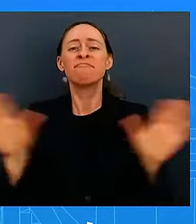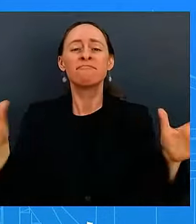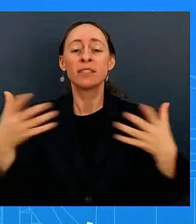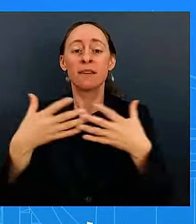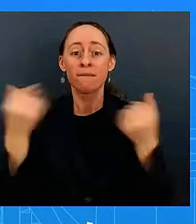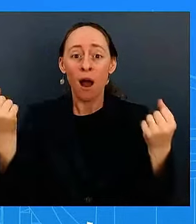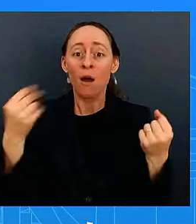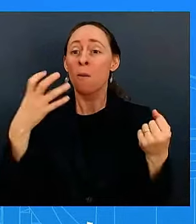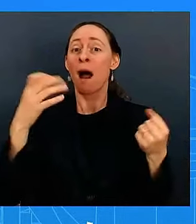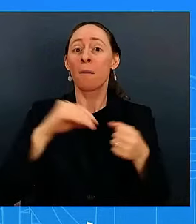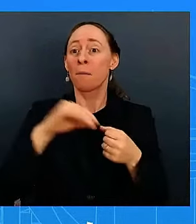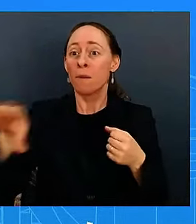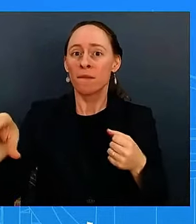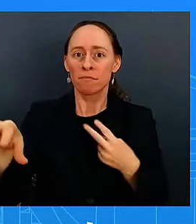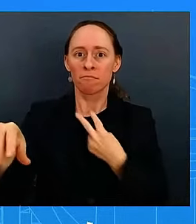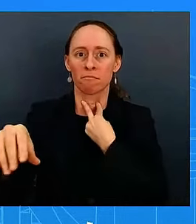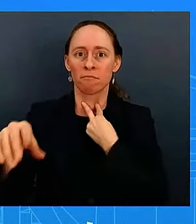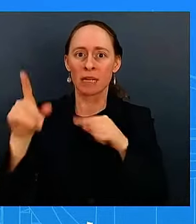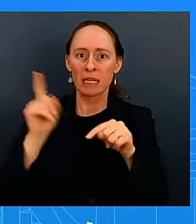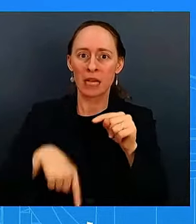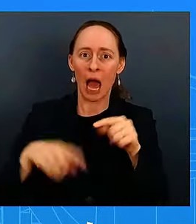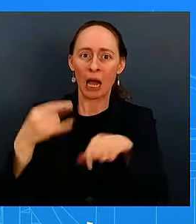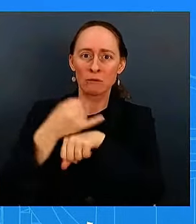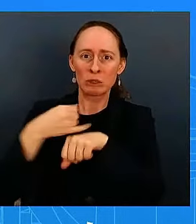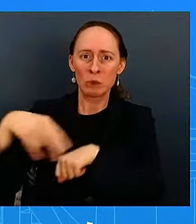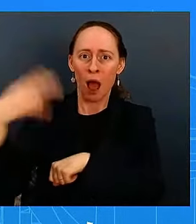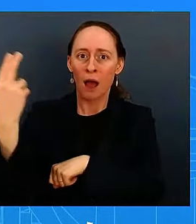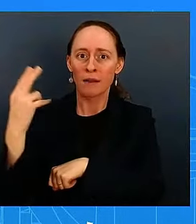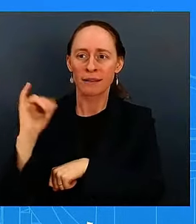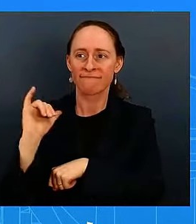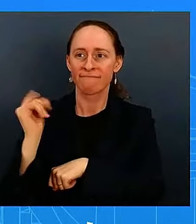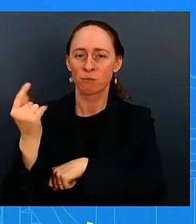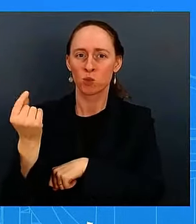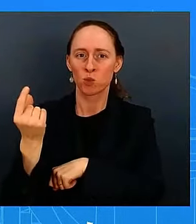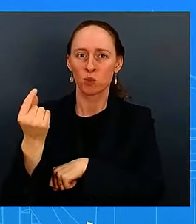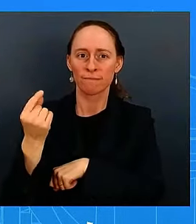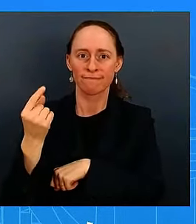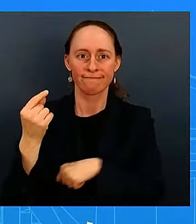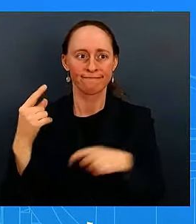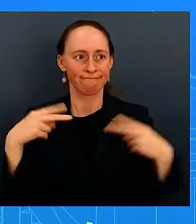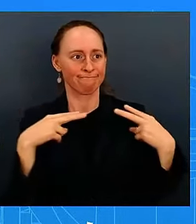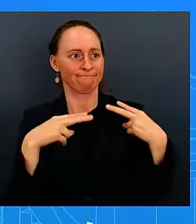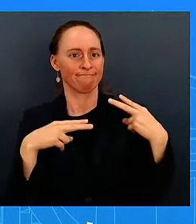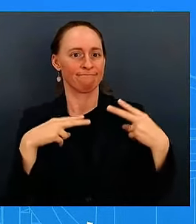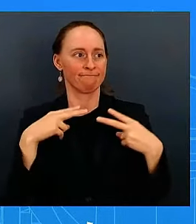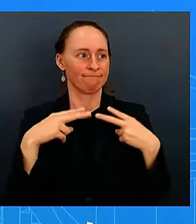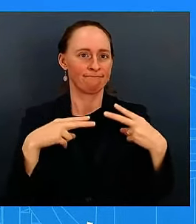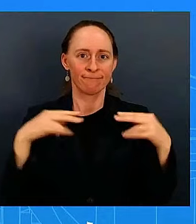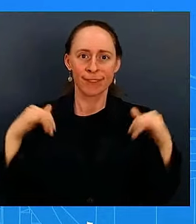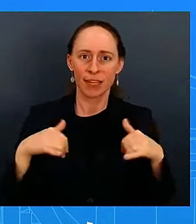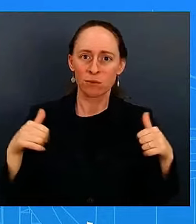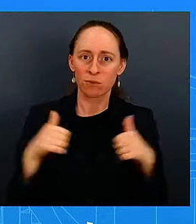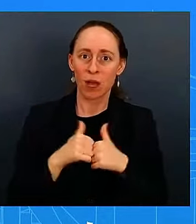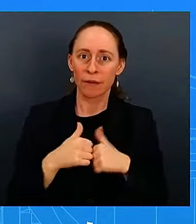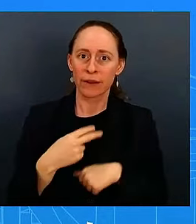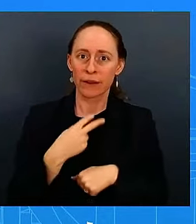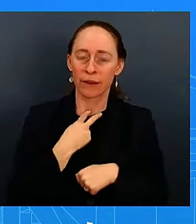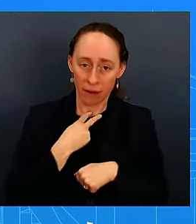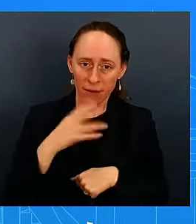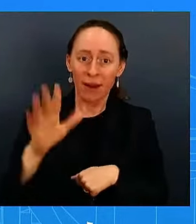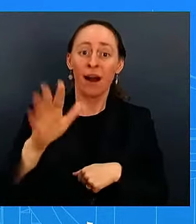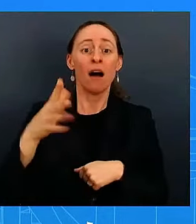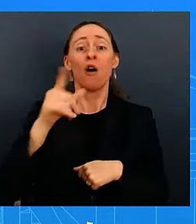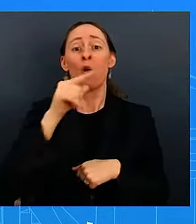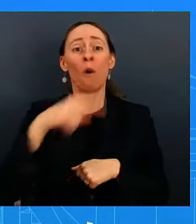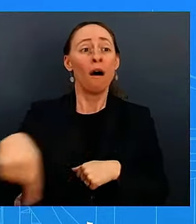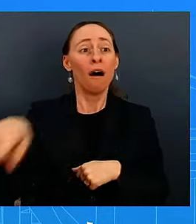in the market has been a lot higher one of the things i think we see when mortgage rates start coming down and i've talked to a lot of experts to try to figure out what